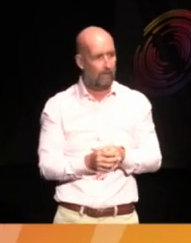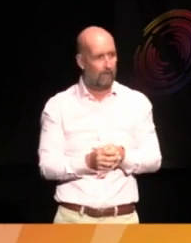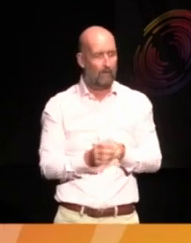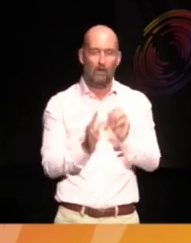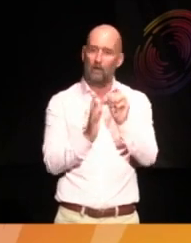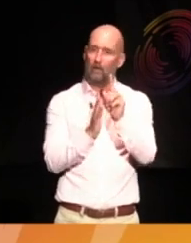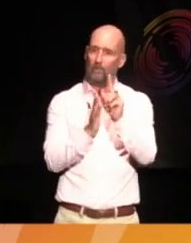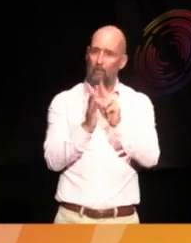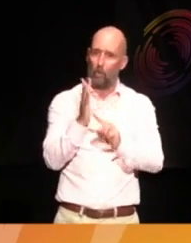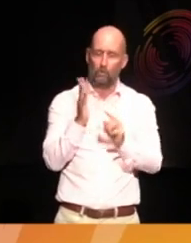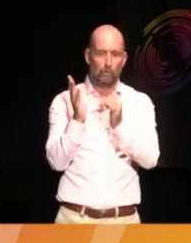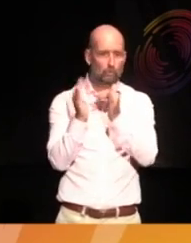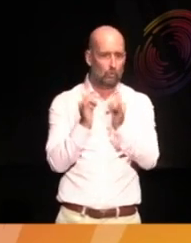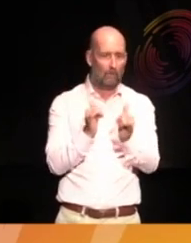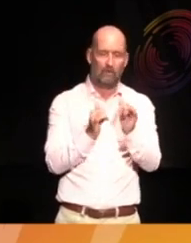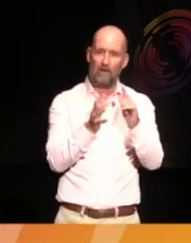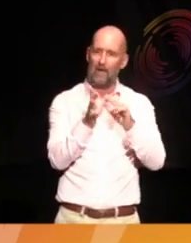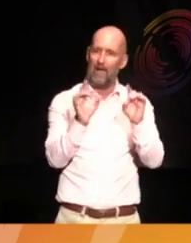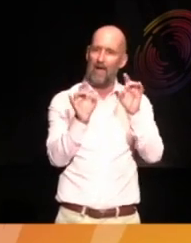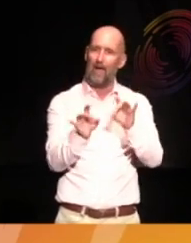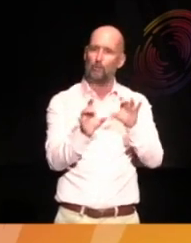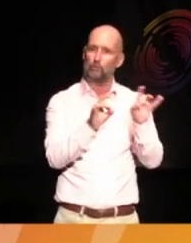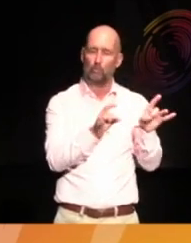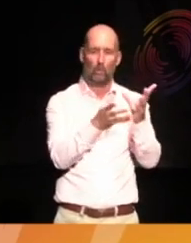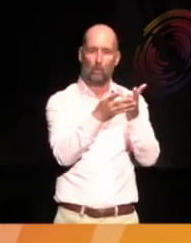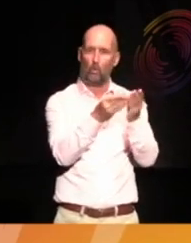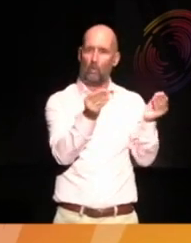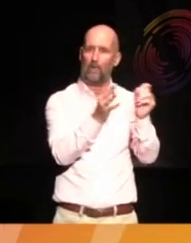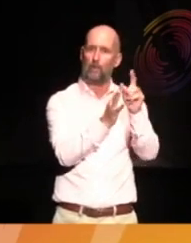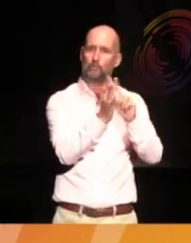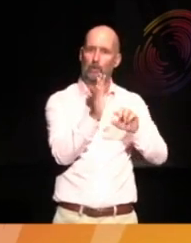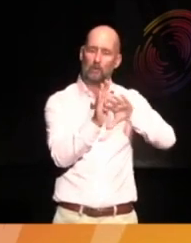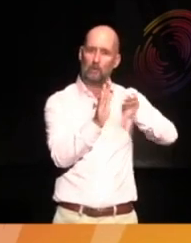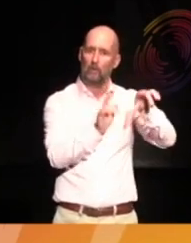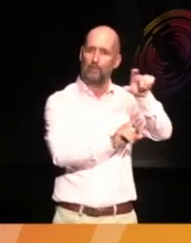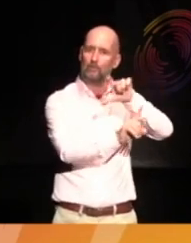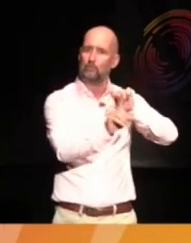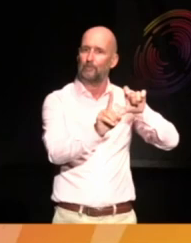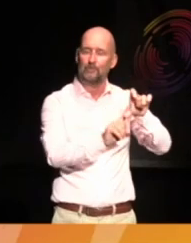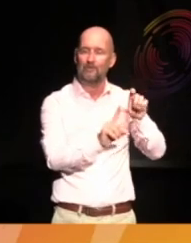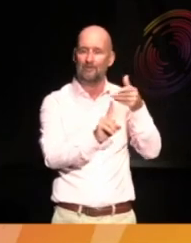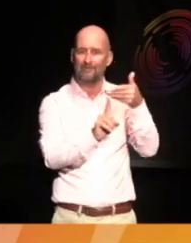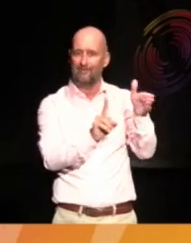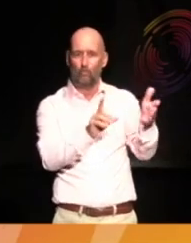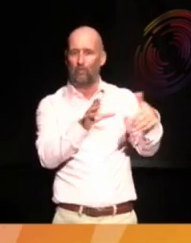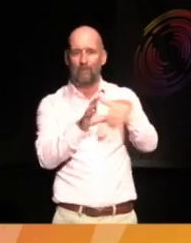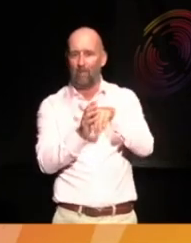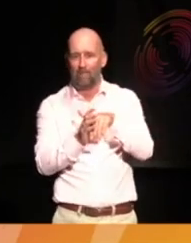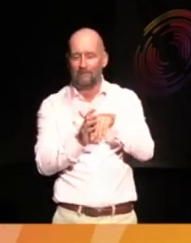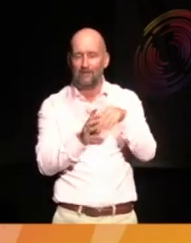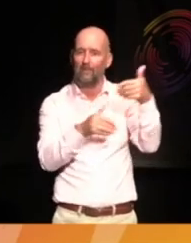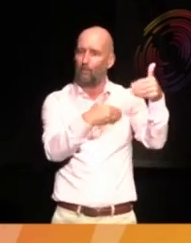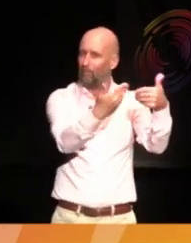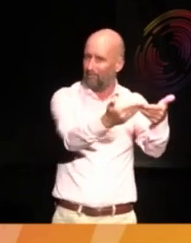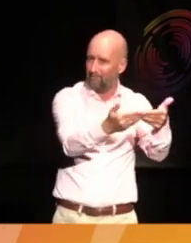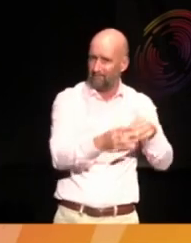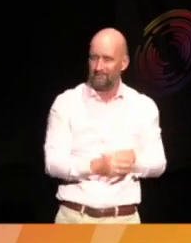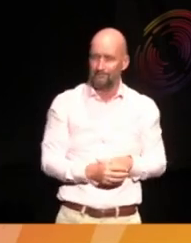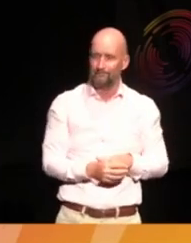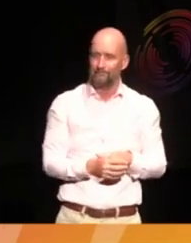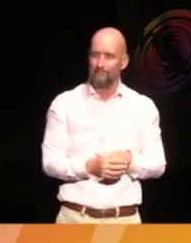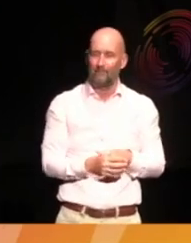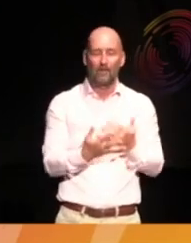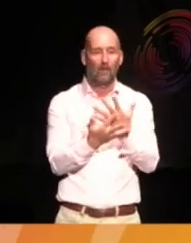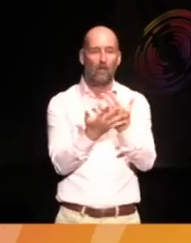around the South Asia Gallery, that will go away and those communities won't any longer be involved. So I think there are lots of really